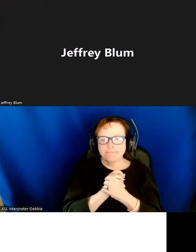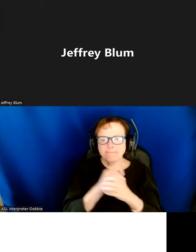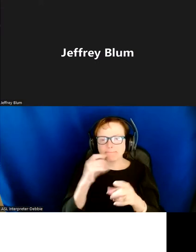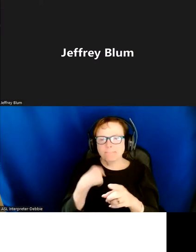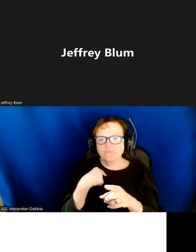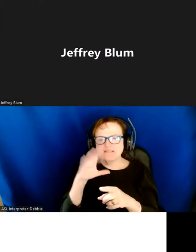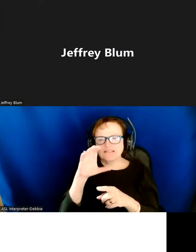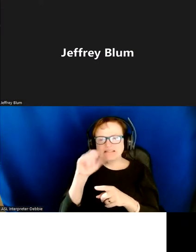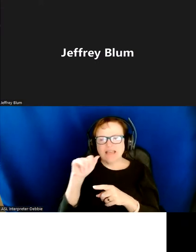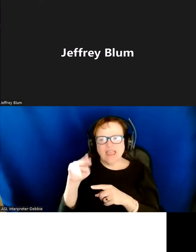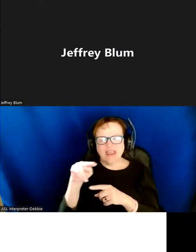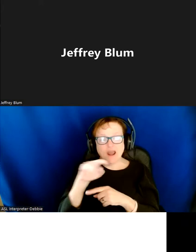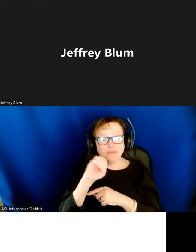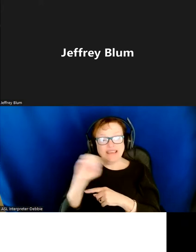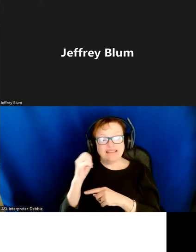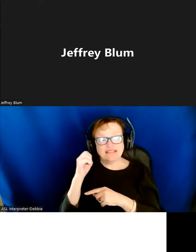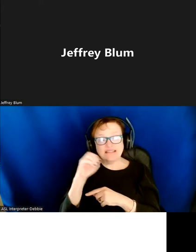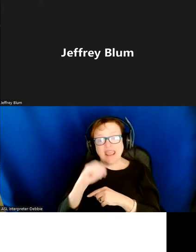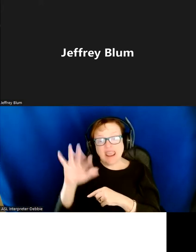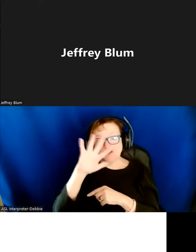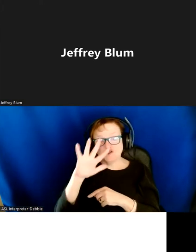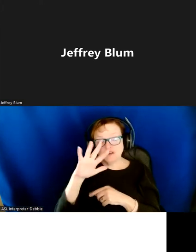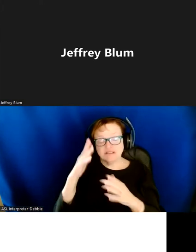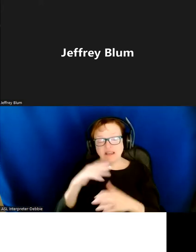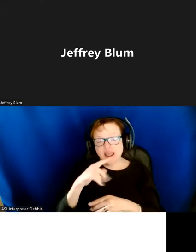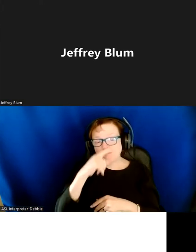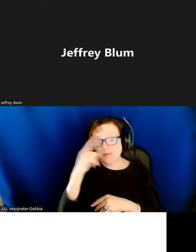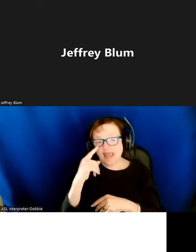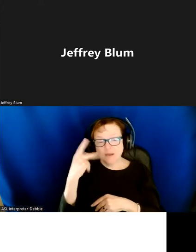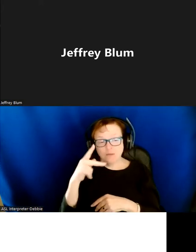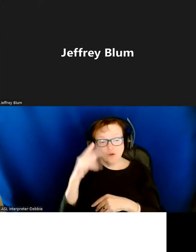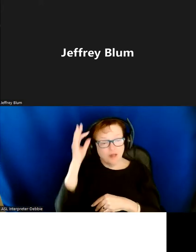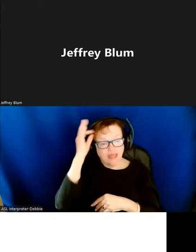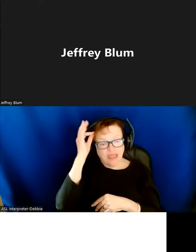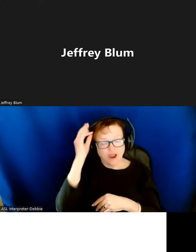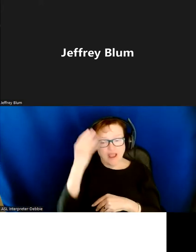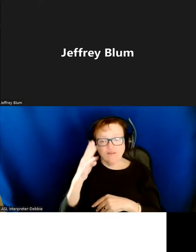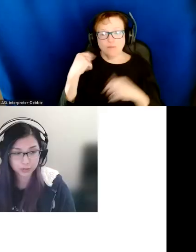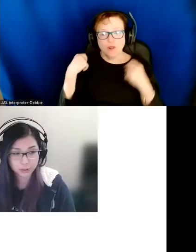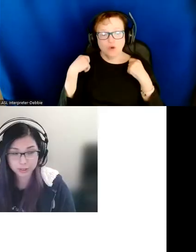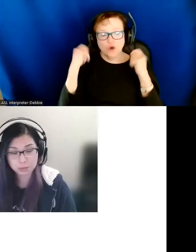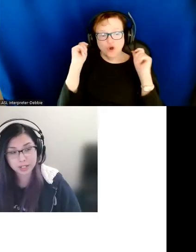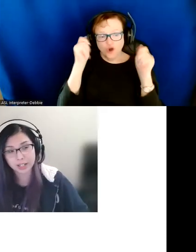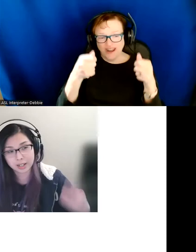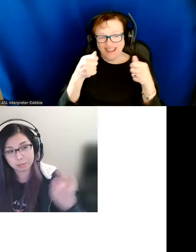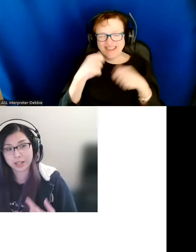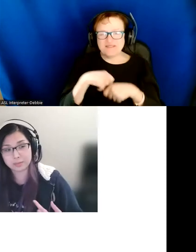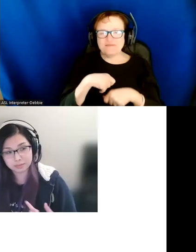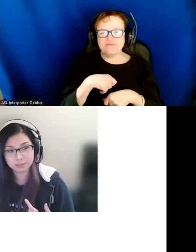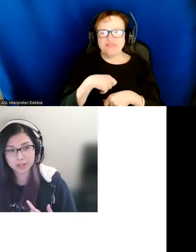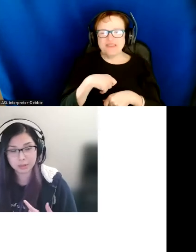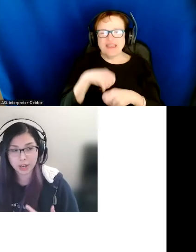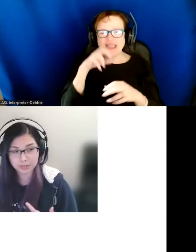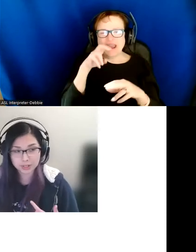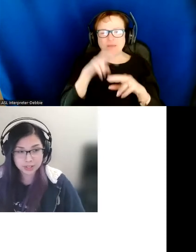of east asian descent i have black and purple hair and i'm wearing a blue hoodie with faux fur trim i'm sitting in my